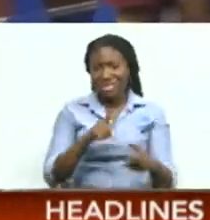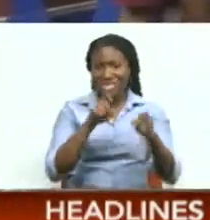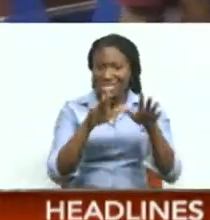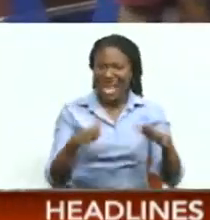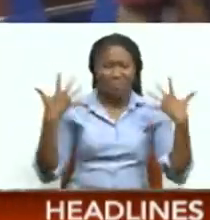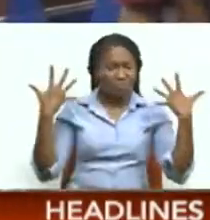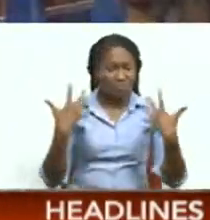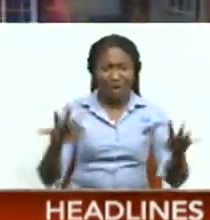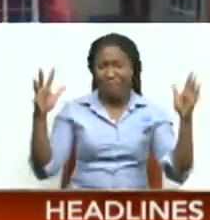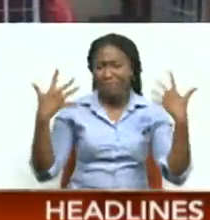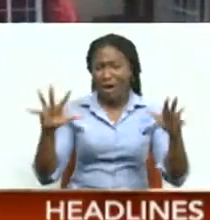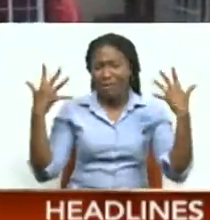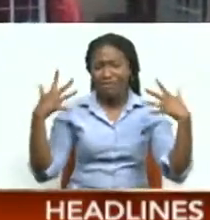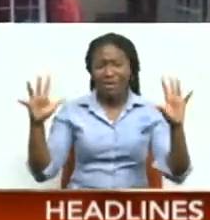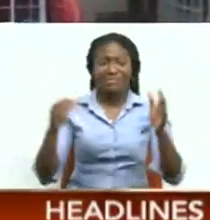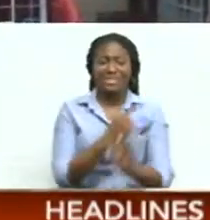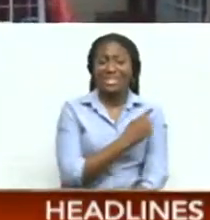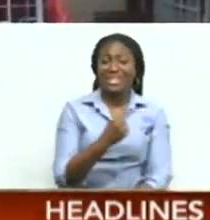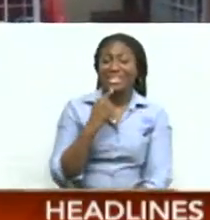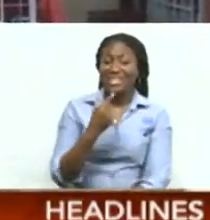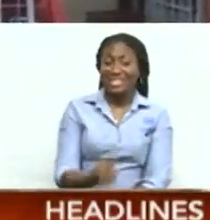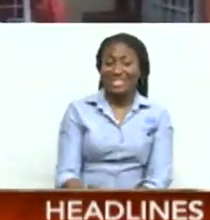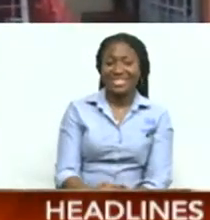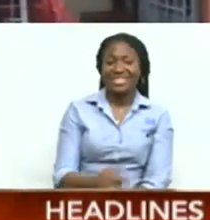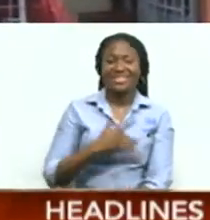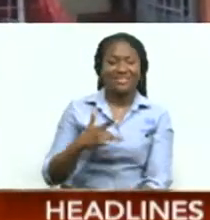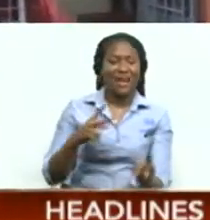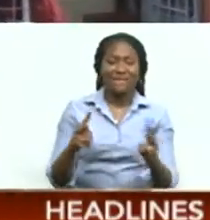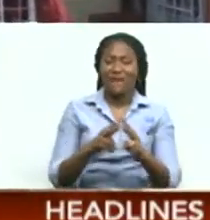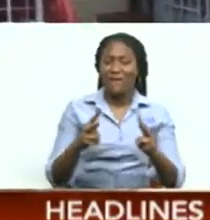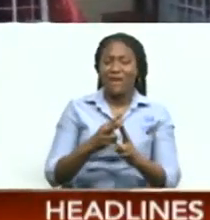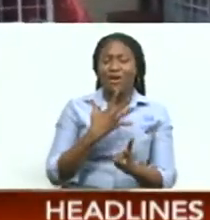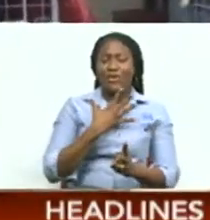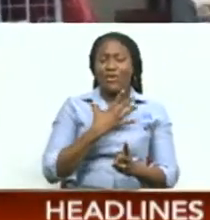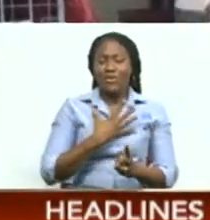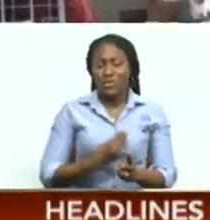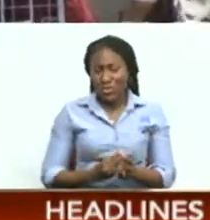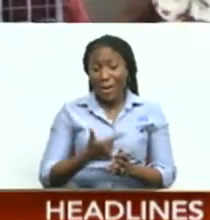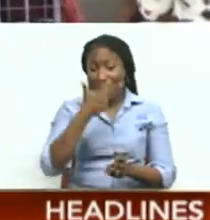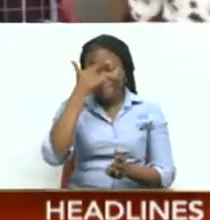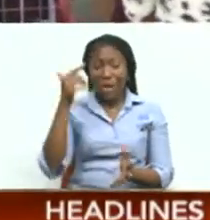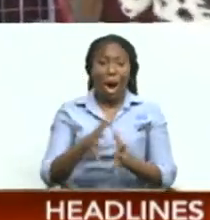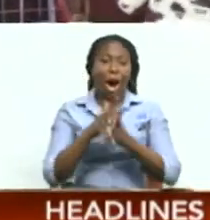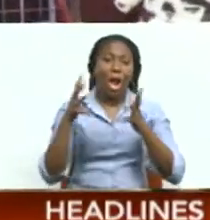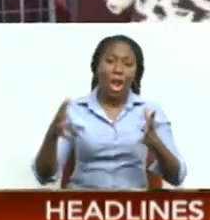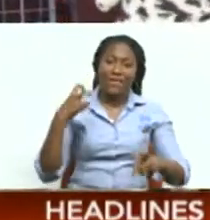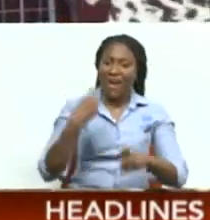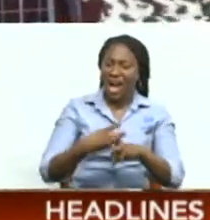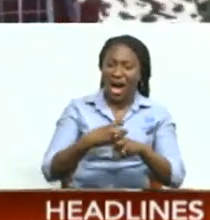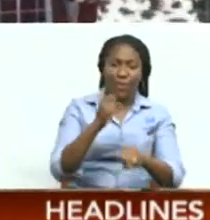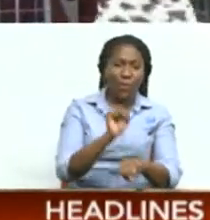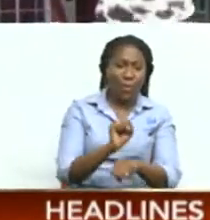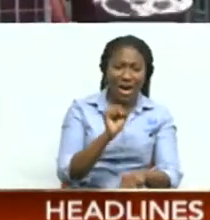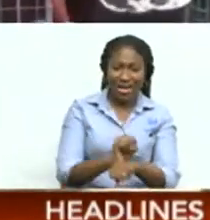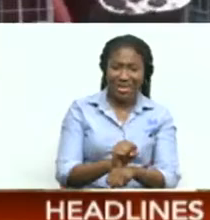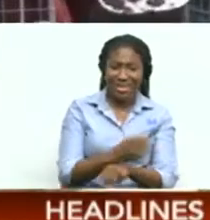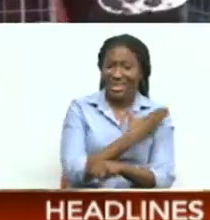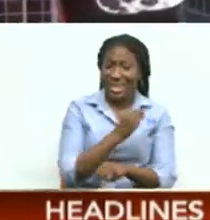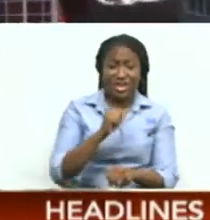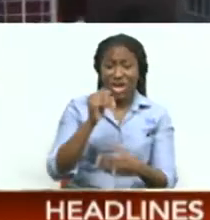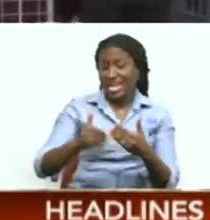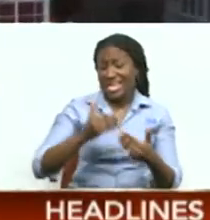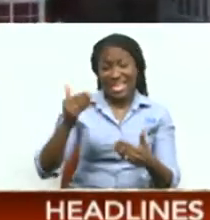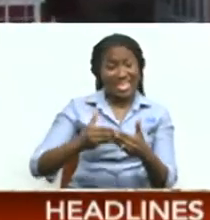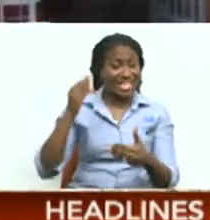is finally over. I feel very relieved because it was a lot of hard work and it wasn't an easy